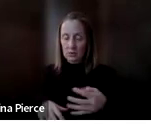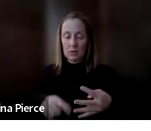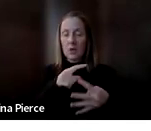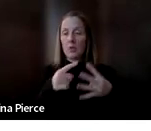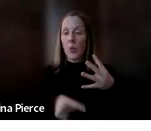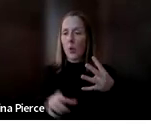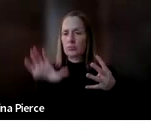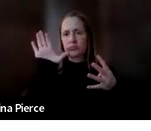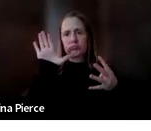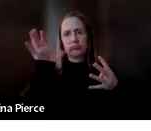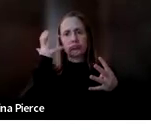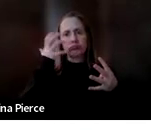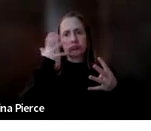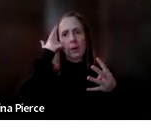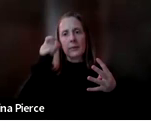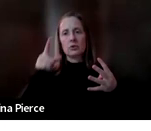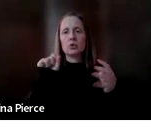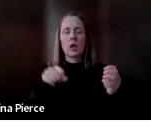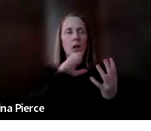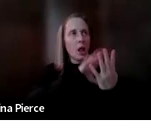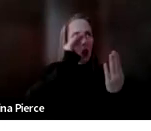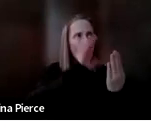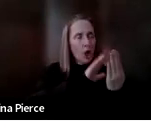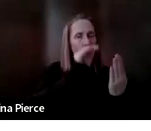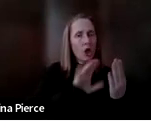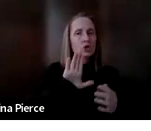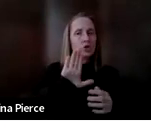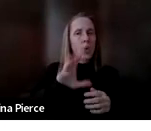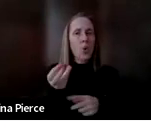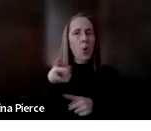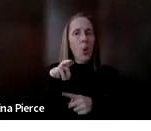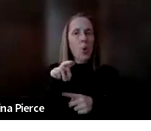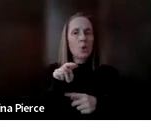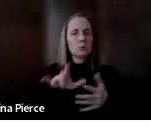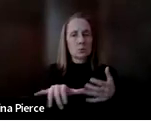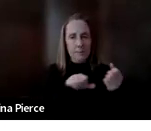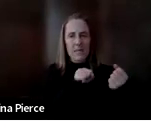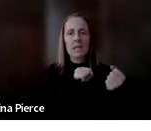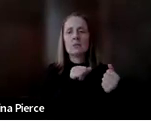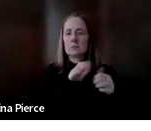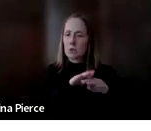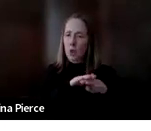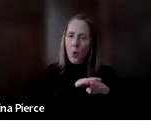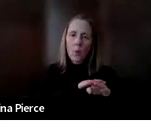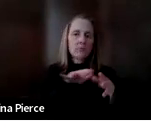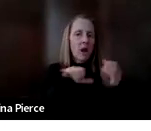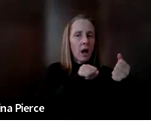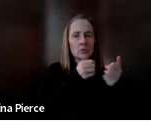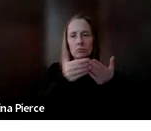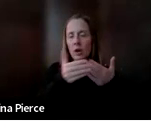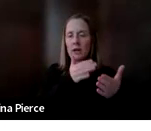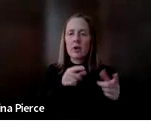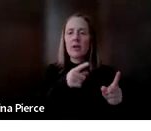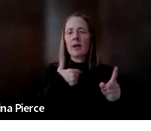great because you can go at your own pace and learning. They typically use a combination of video text